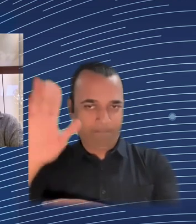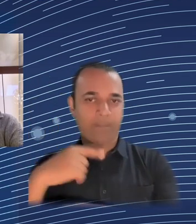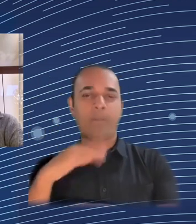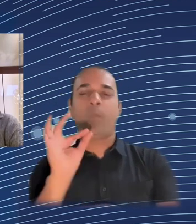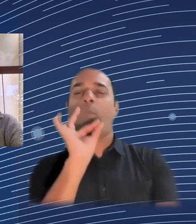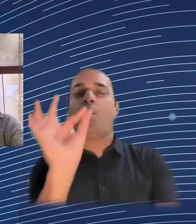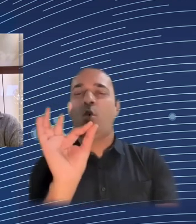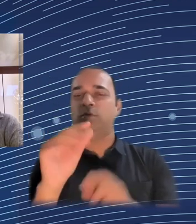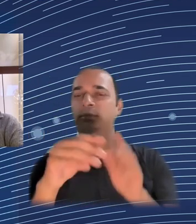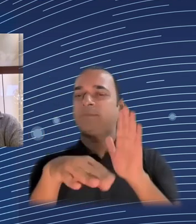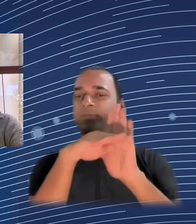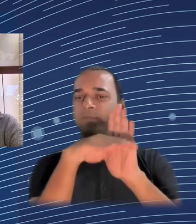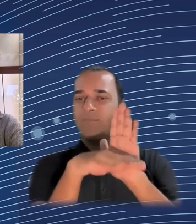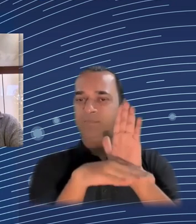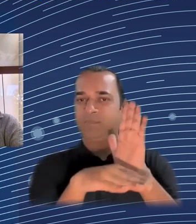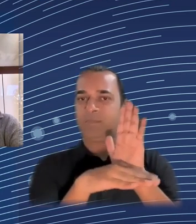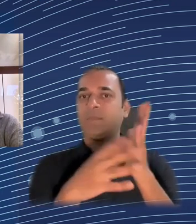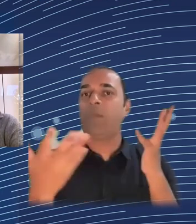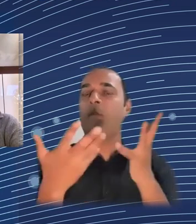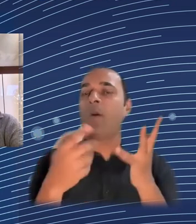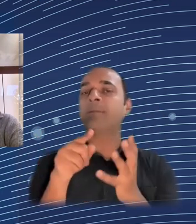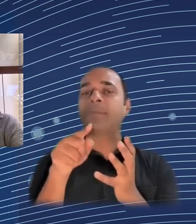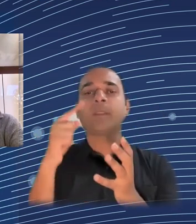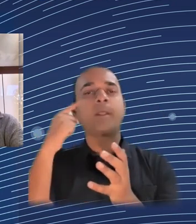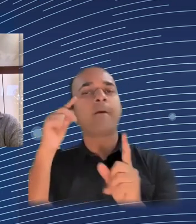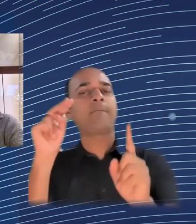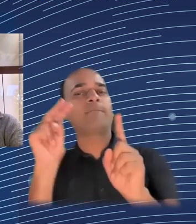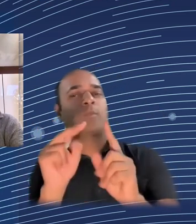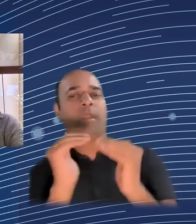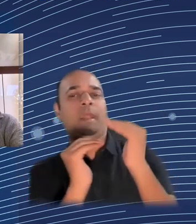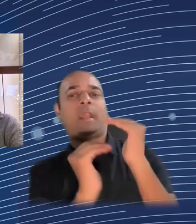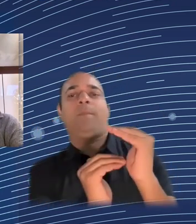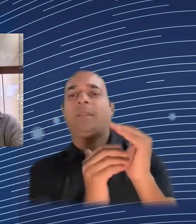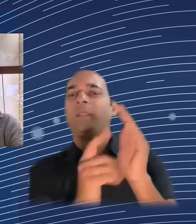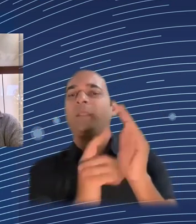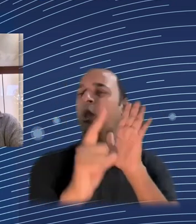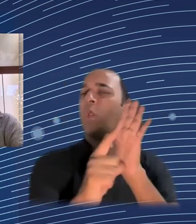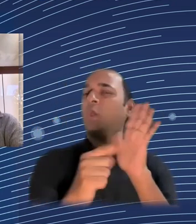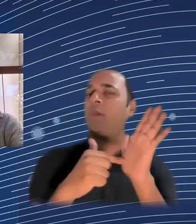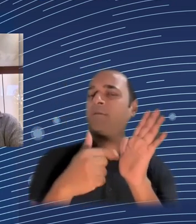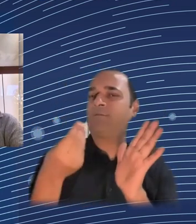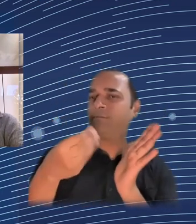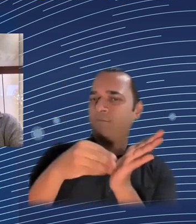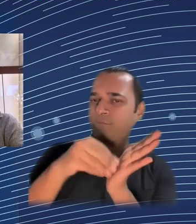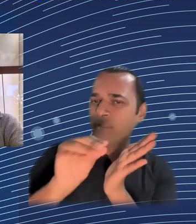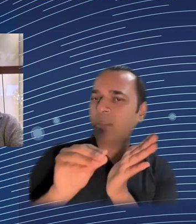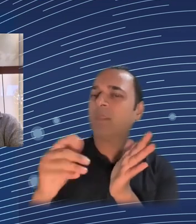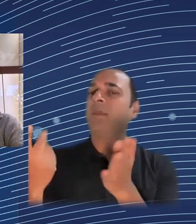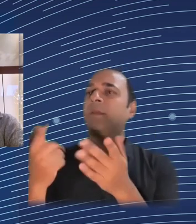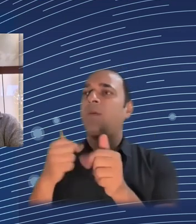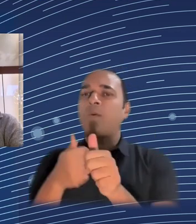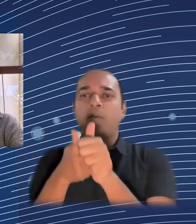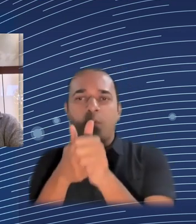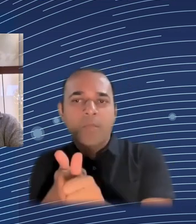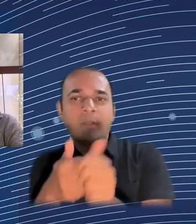and SMEs. And if so, could that perhaps be a sort of trade-off in